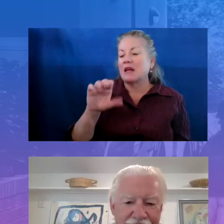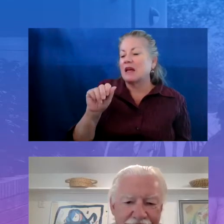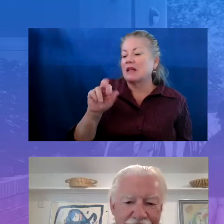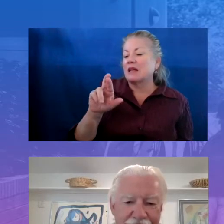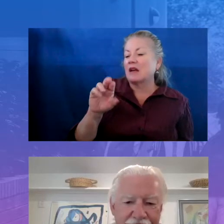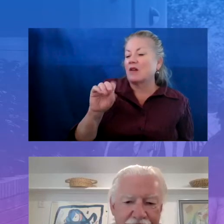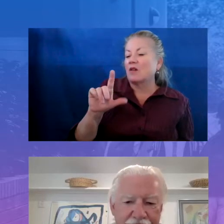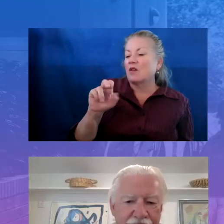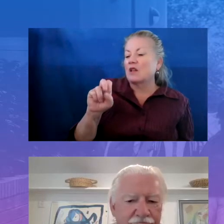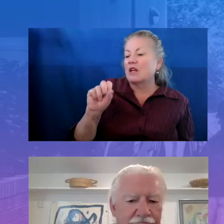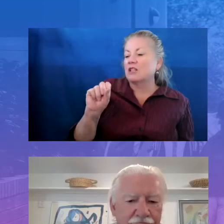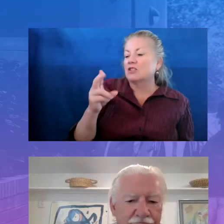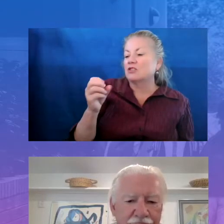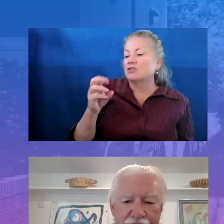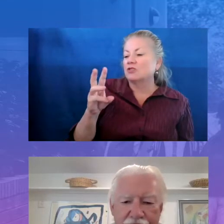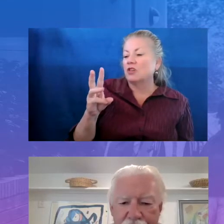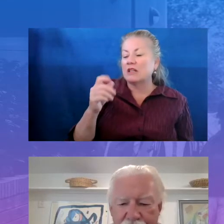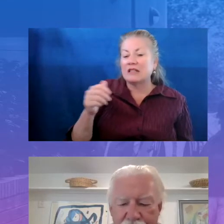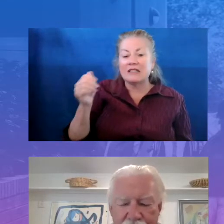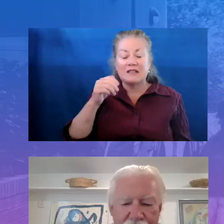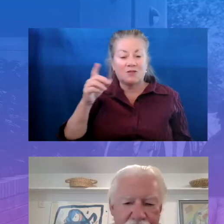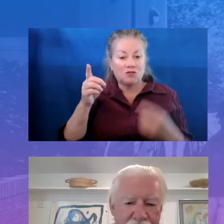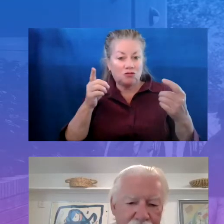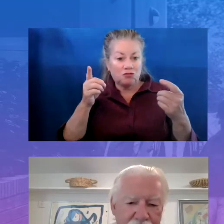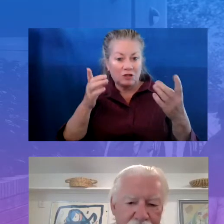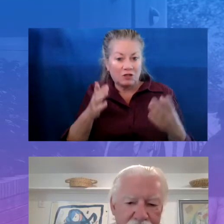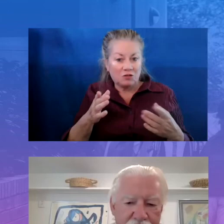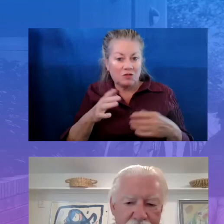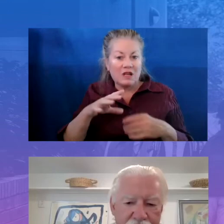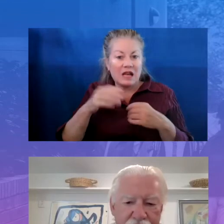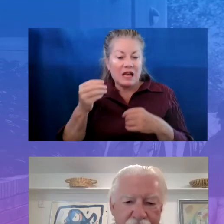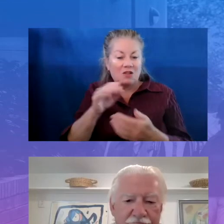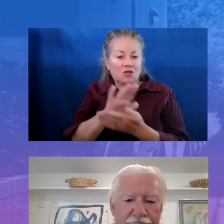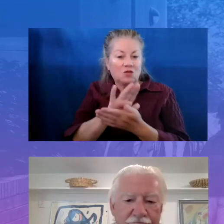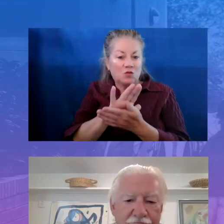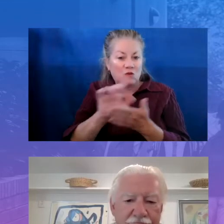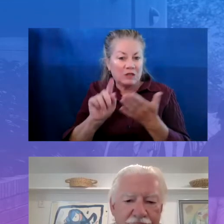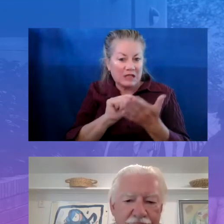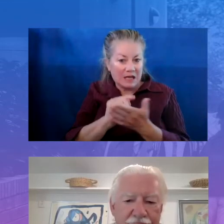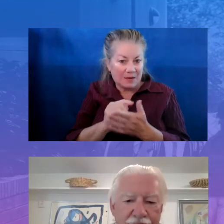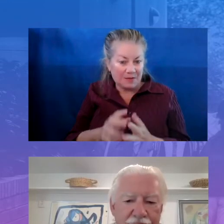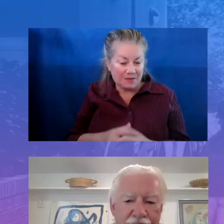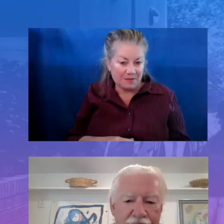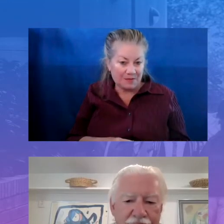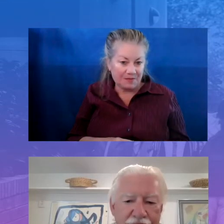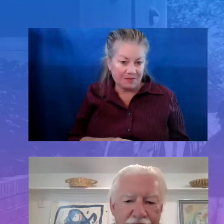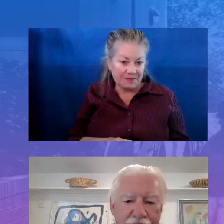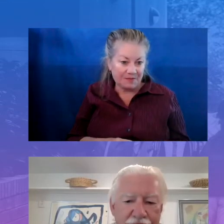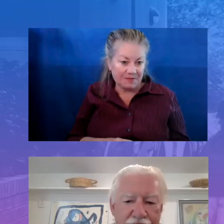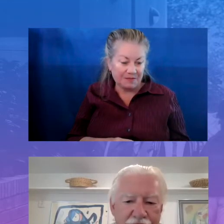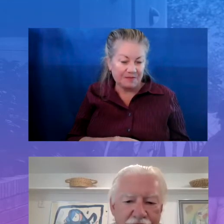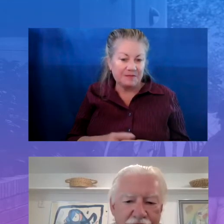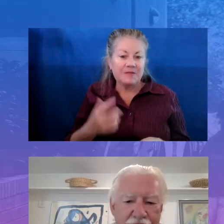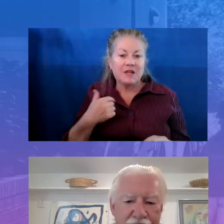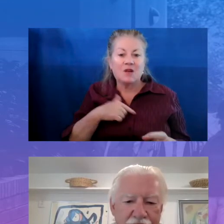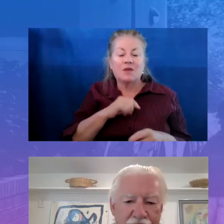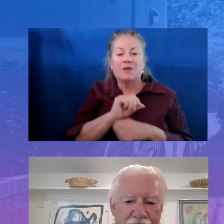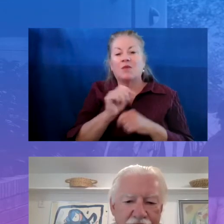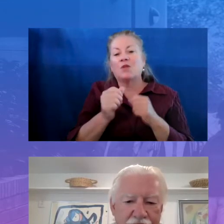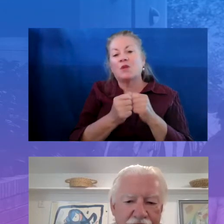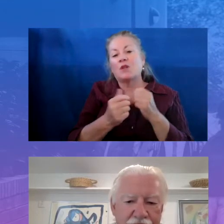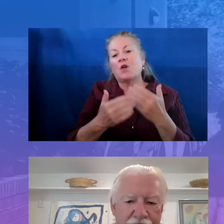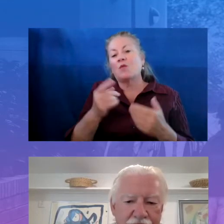Opportunity Project, which is the out-of-school time intermediary in Tulsa. We work with almost 100 community-based